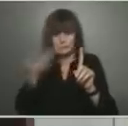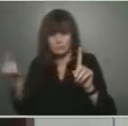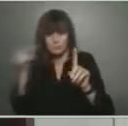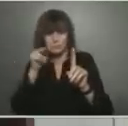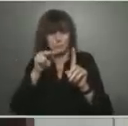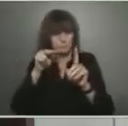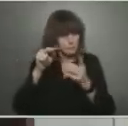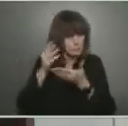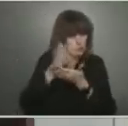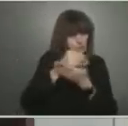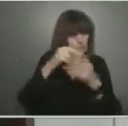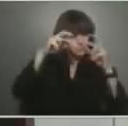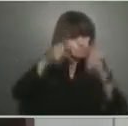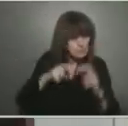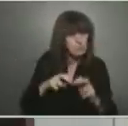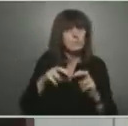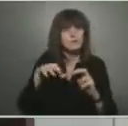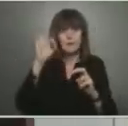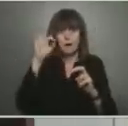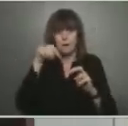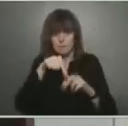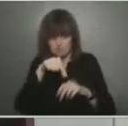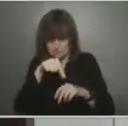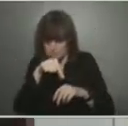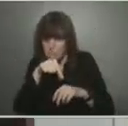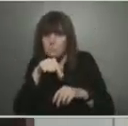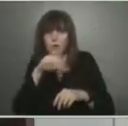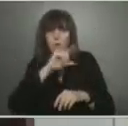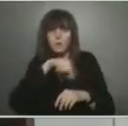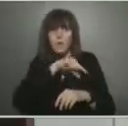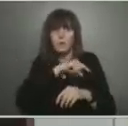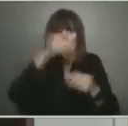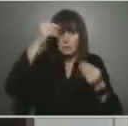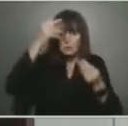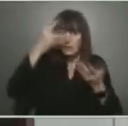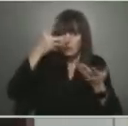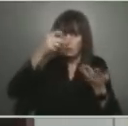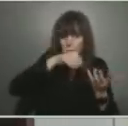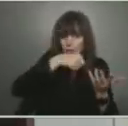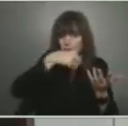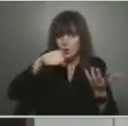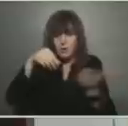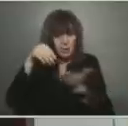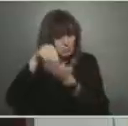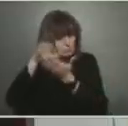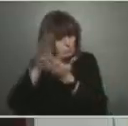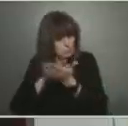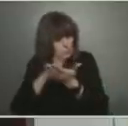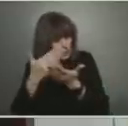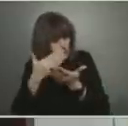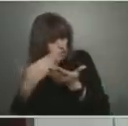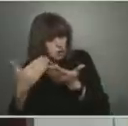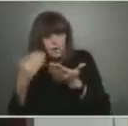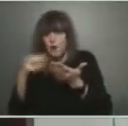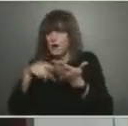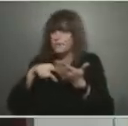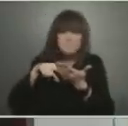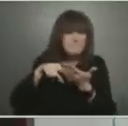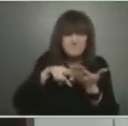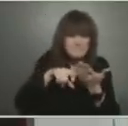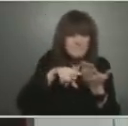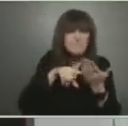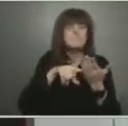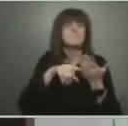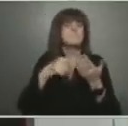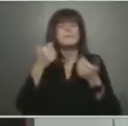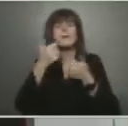the quality of the data, how well it's being documented. And we're going to be looking at all-cause mortality to understand if